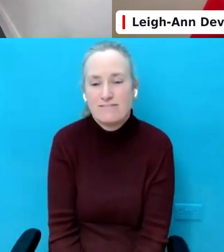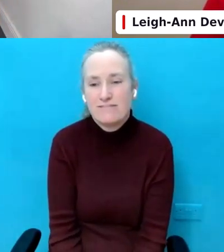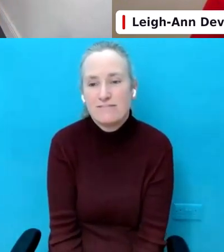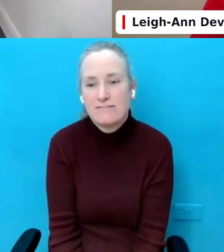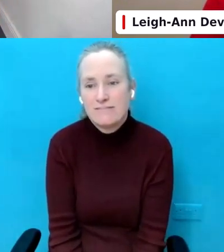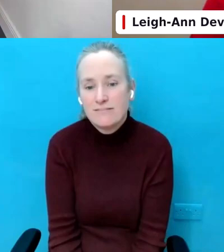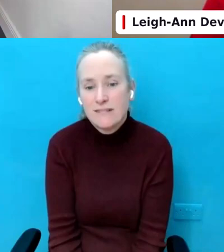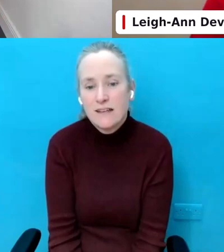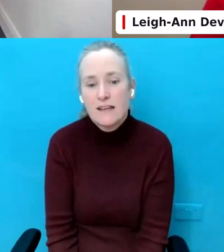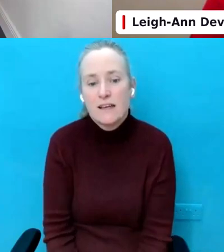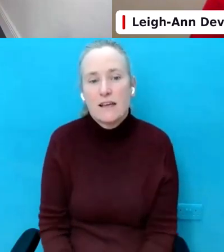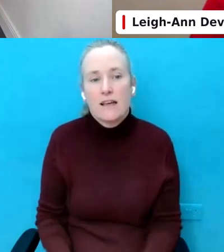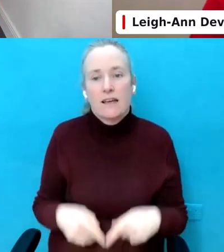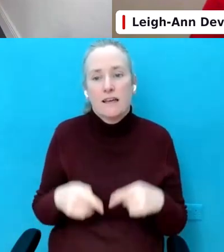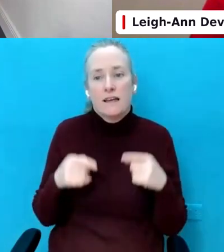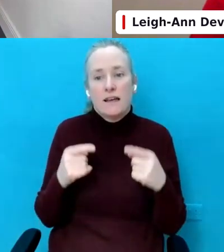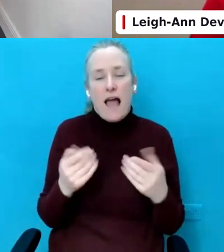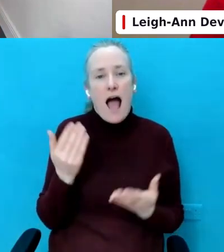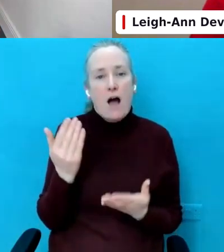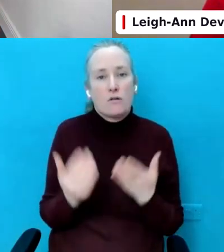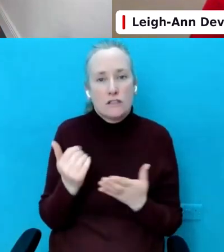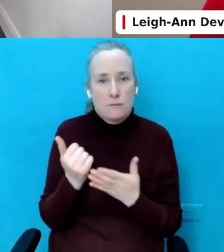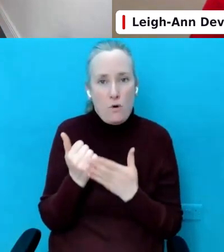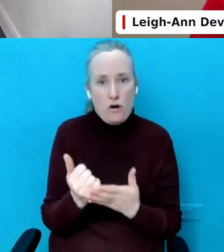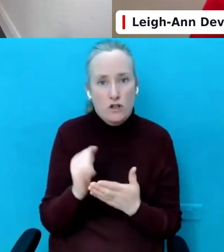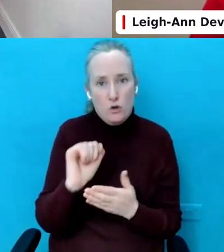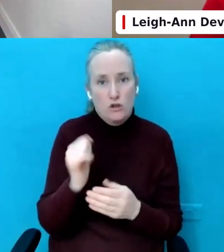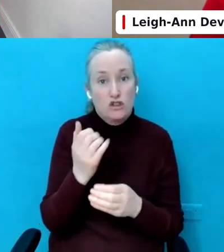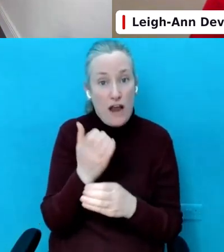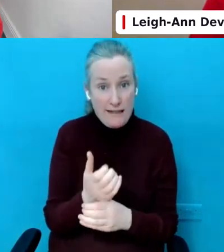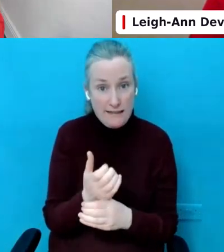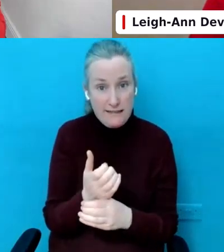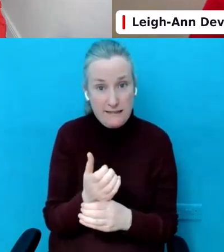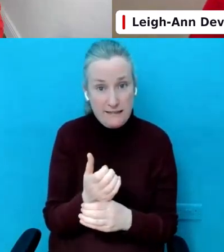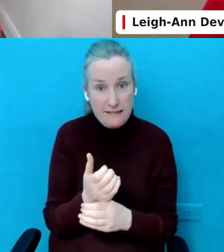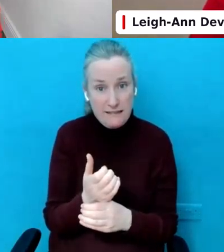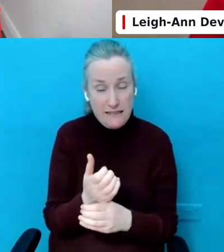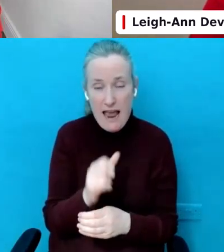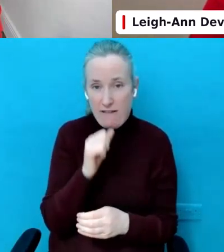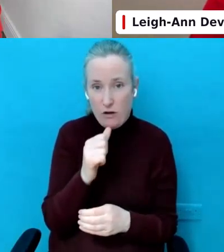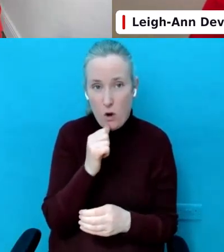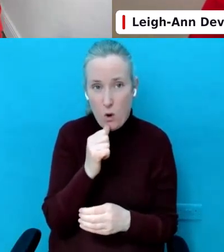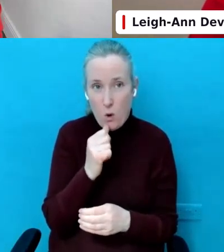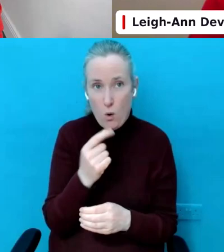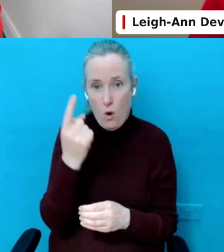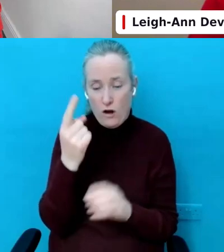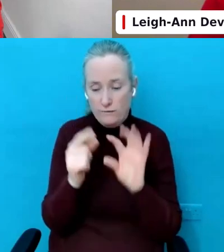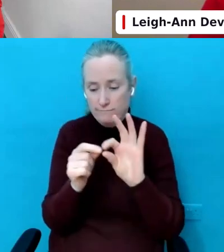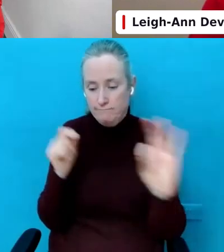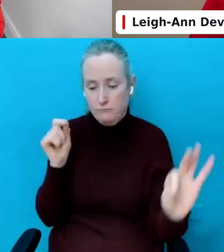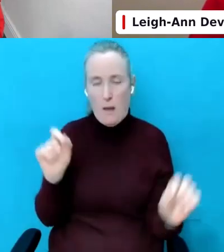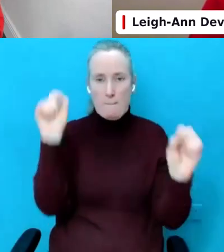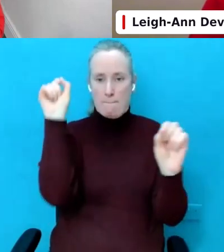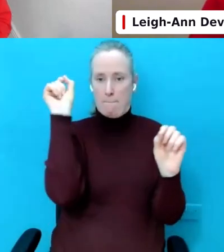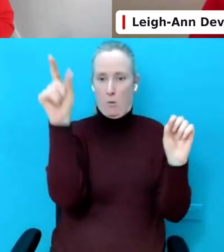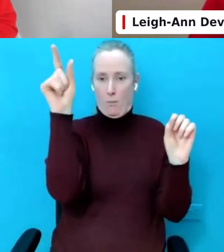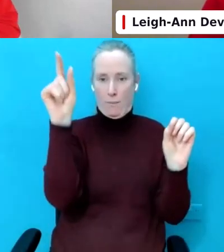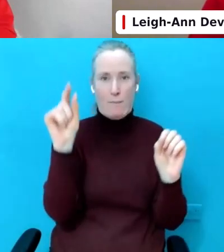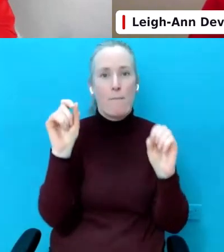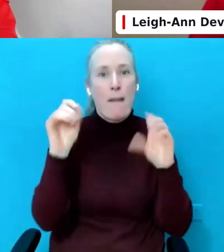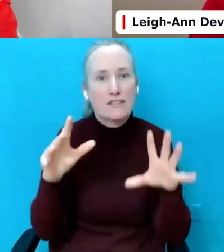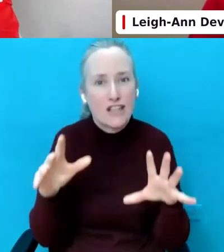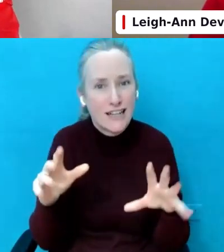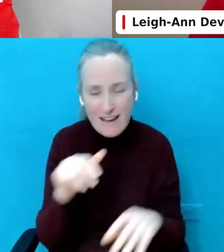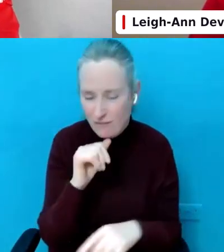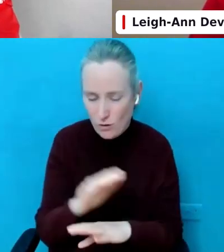So practical ways to support your child. There is no magic technical solution to support and